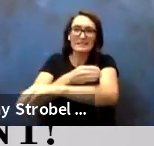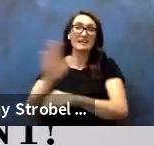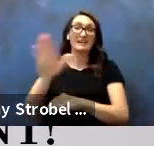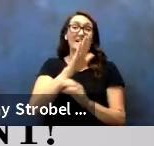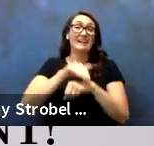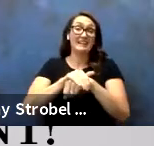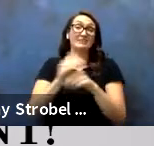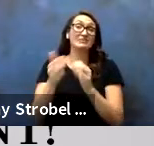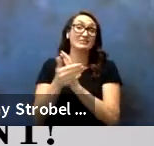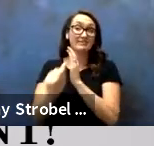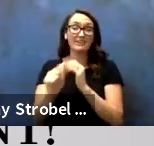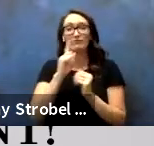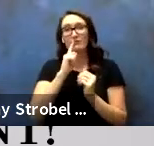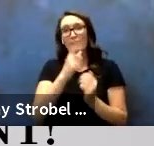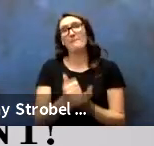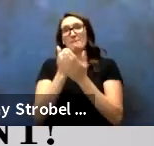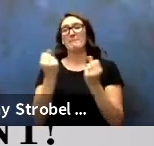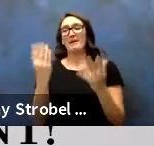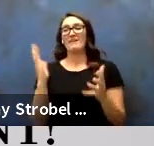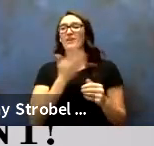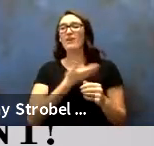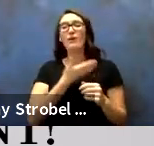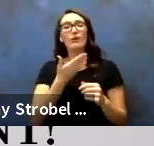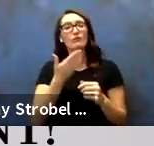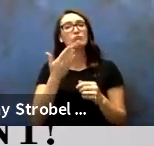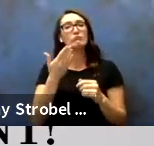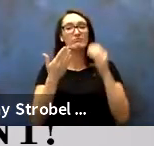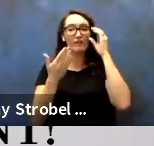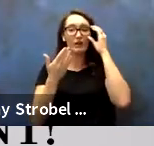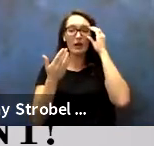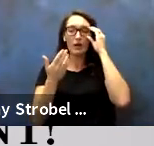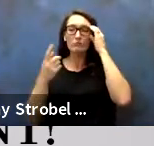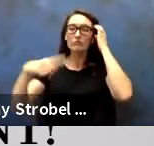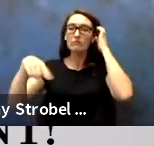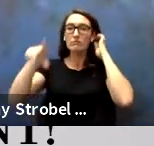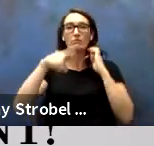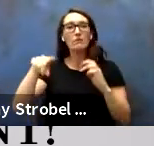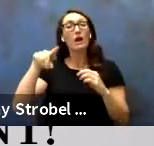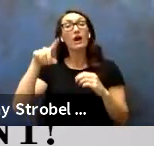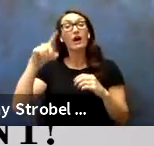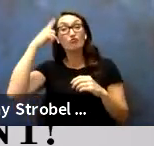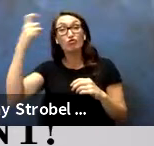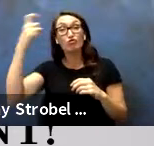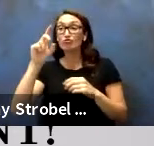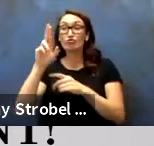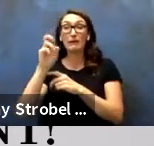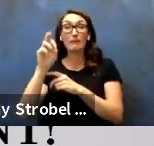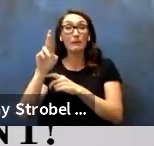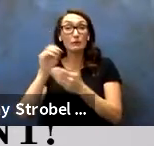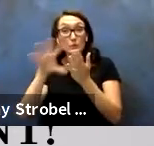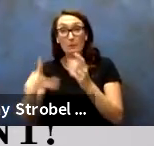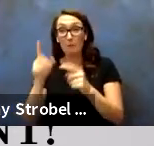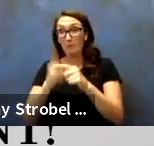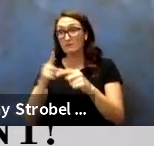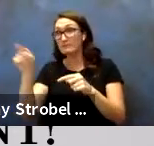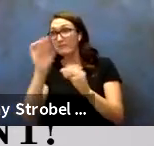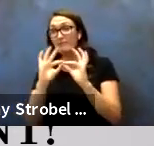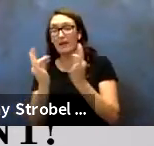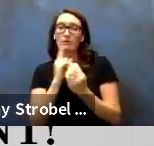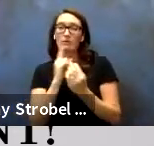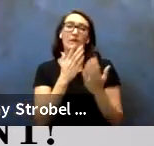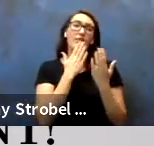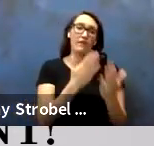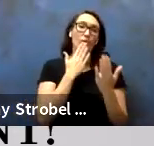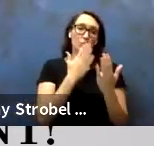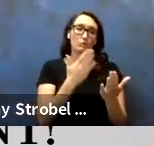helping many of our first in some of our Dreamer students as well as many of their families. Thank you so much for your